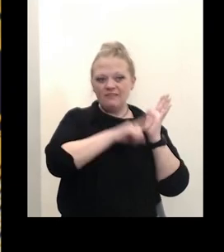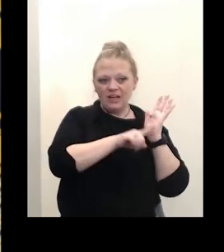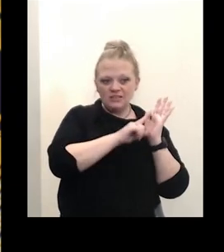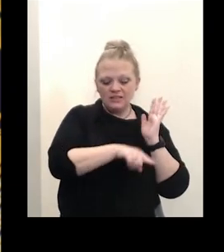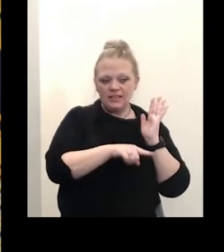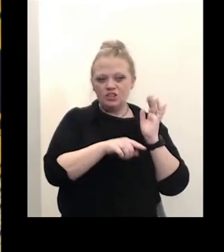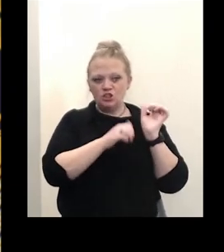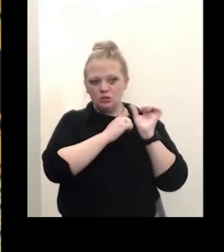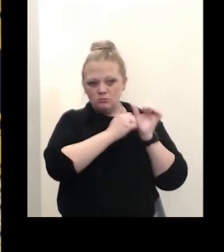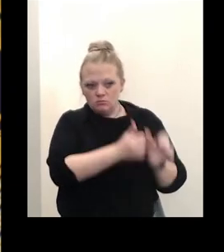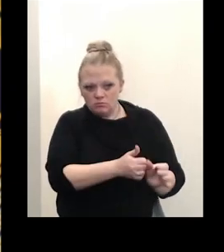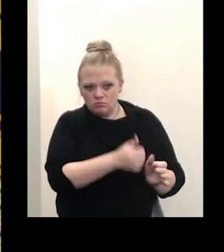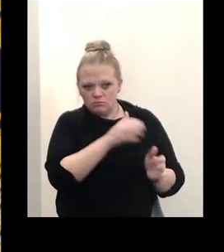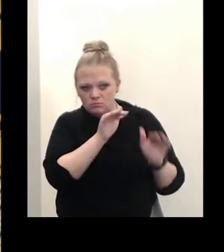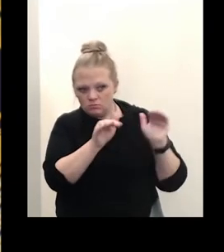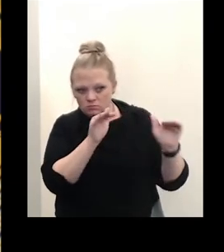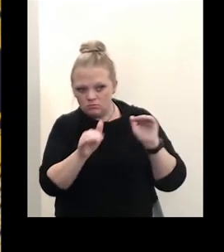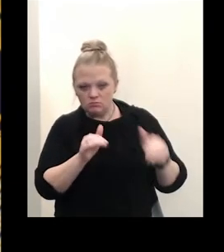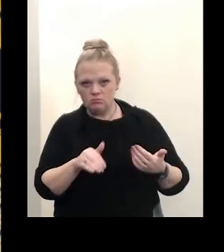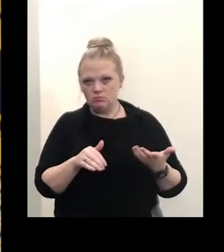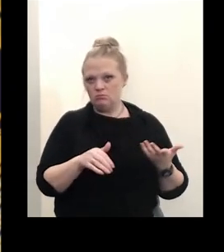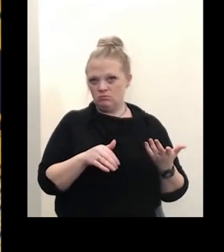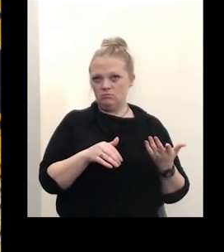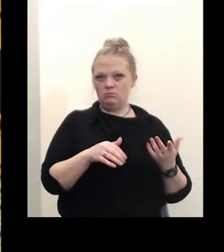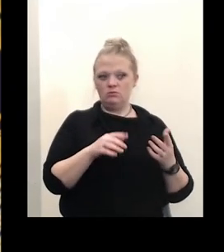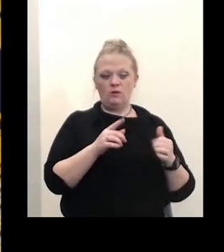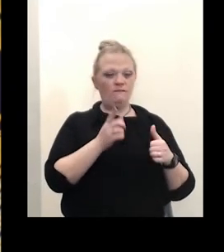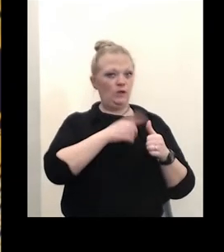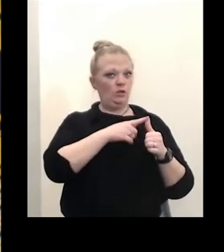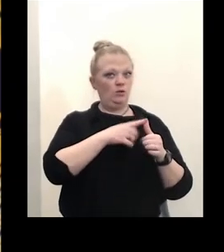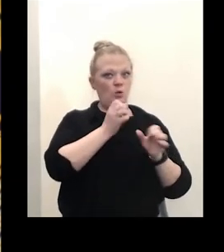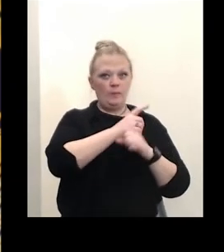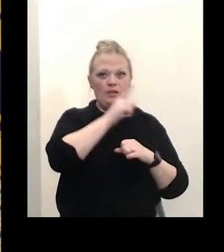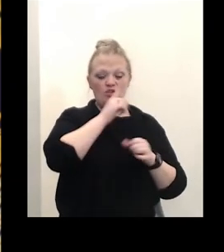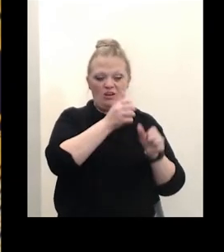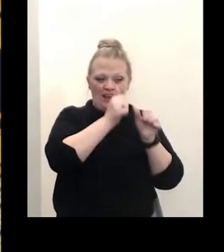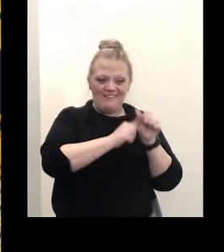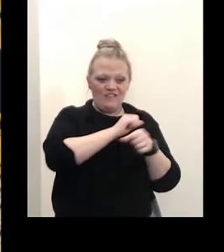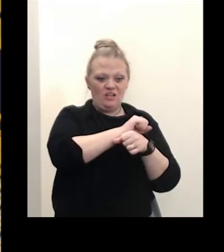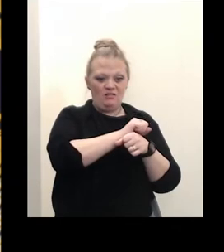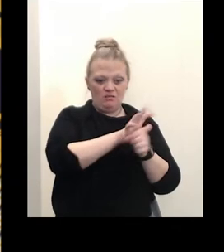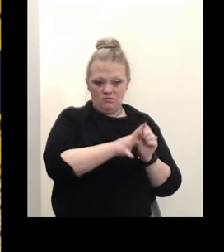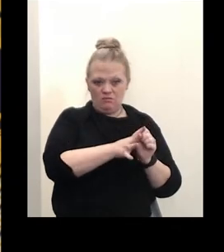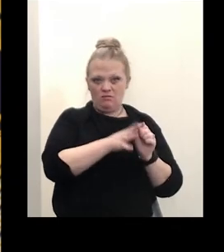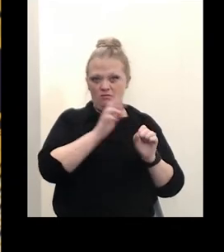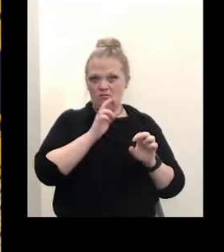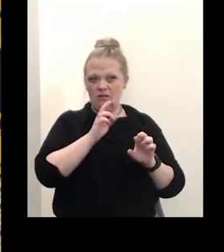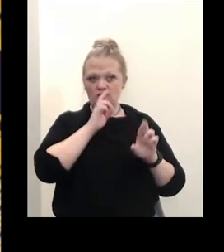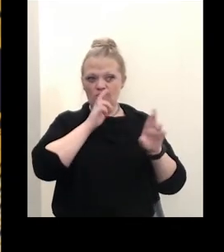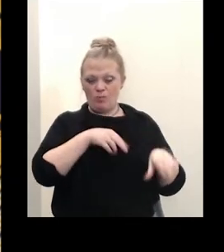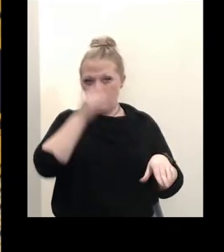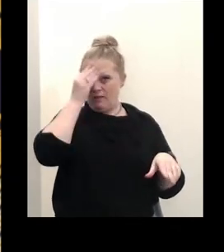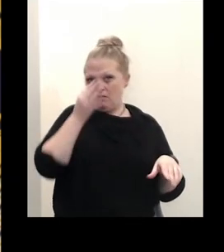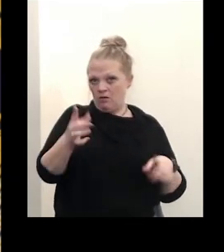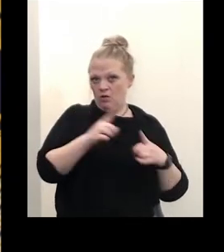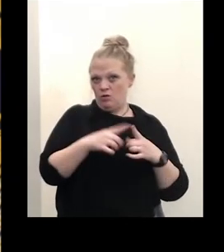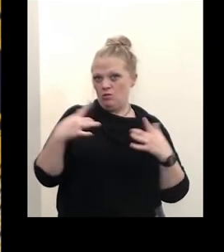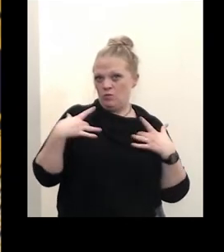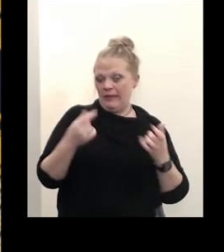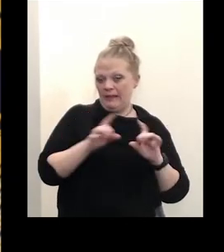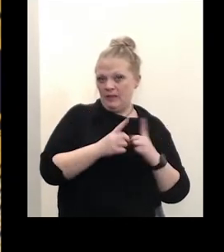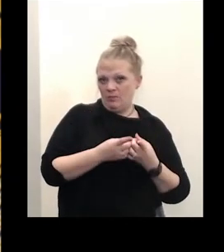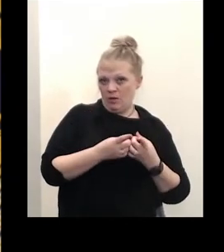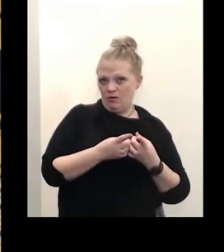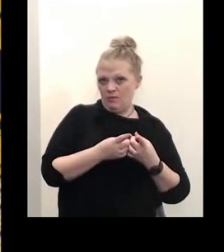so number one we ensure that every single covet 19 case that is reported to the erie county health department gets